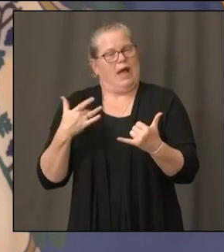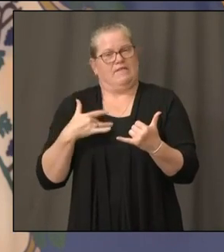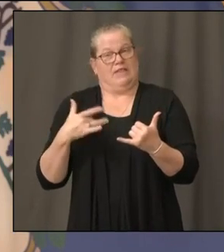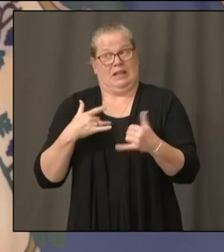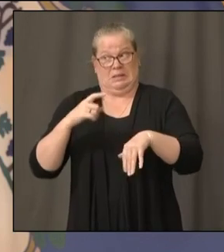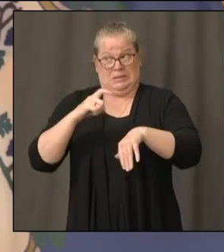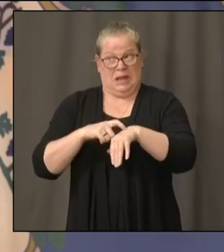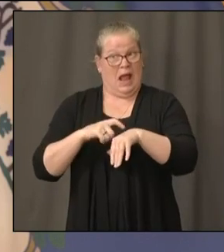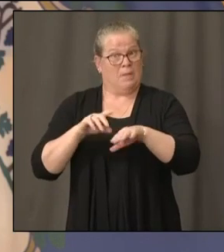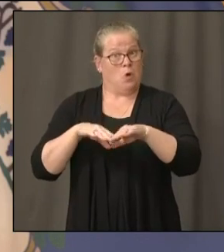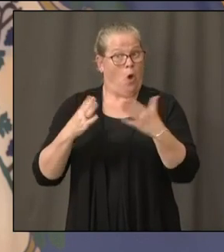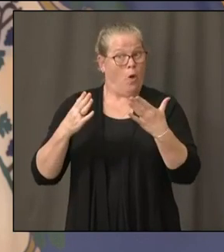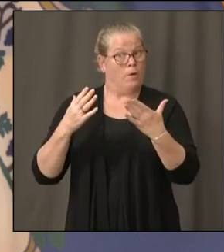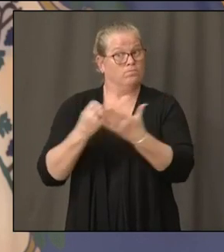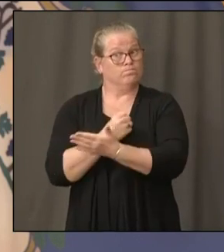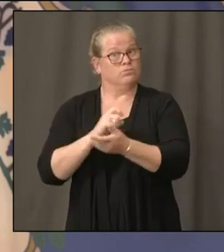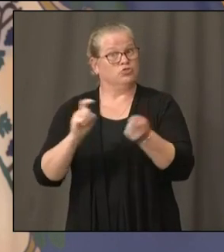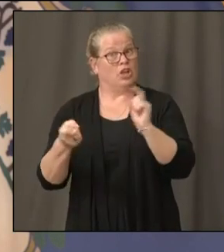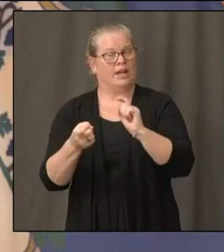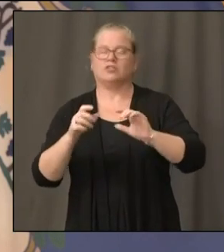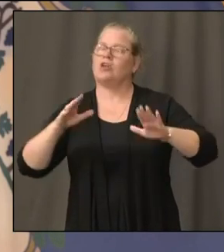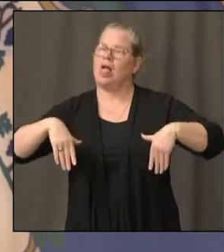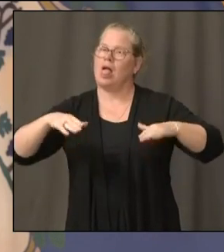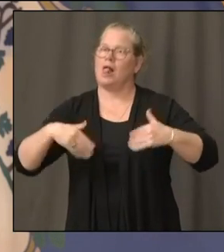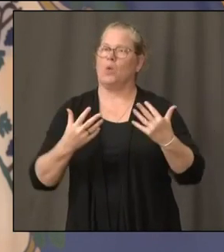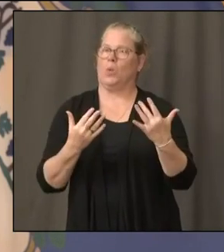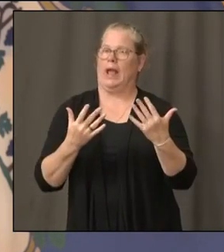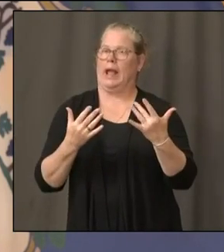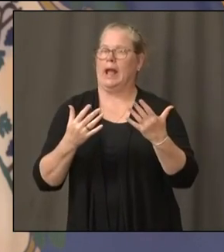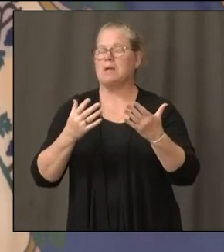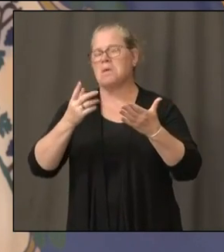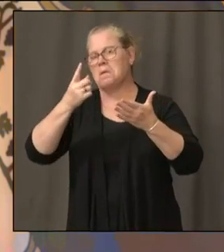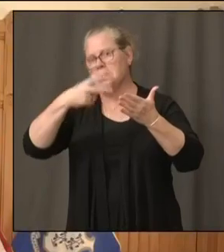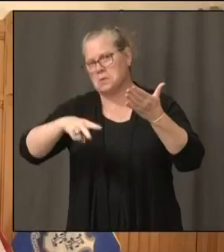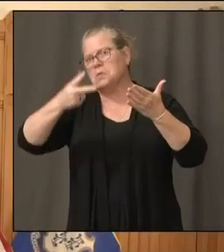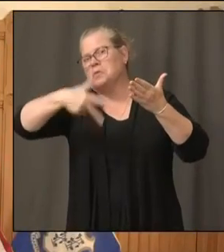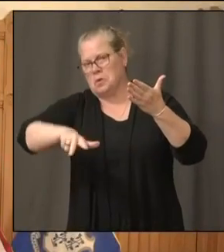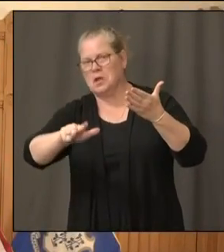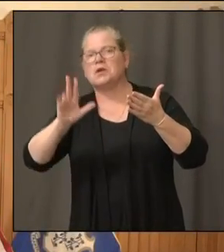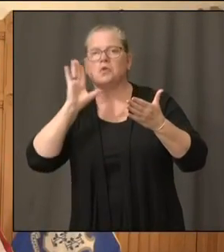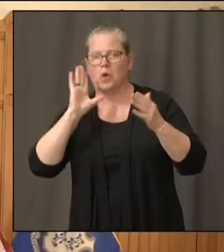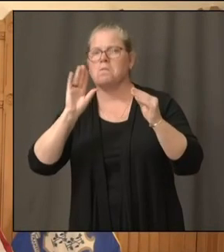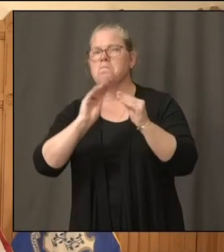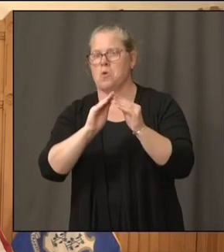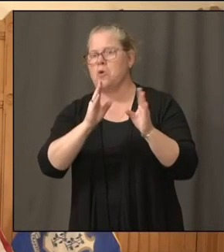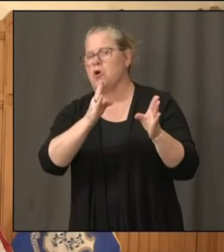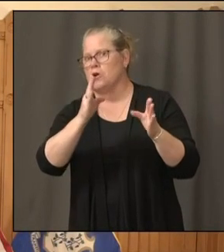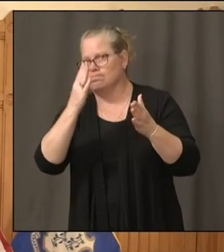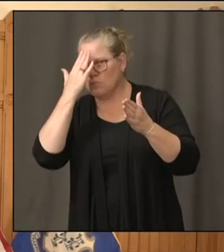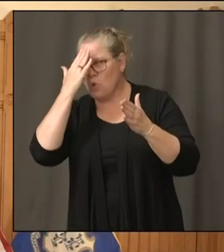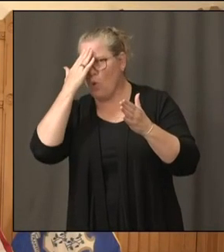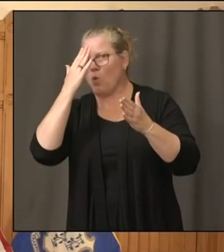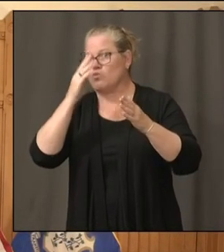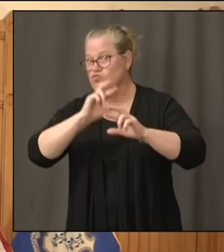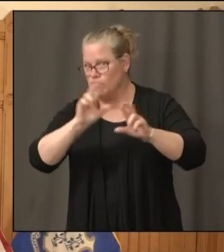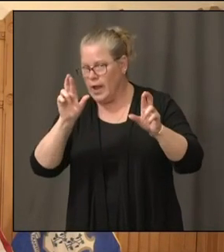in the next few weeks on that. Okay, thank you. CT News Junkie.